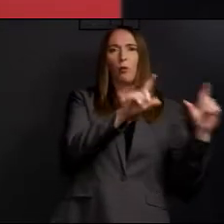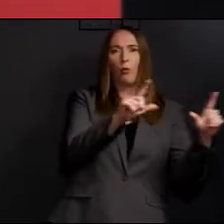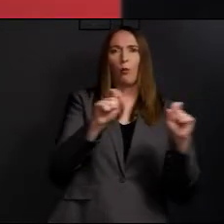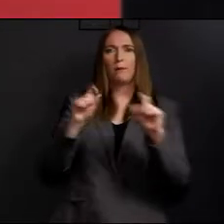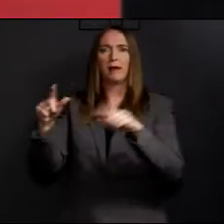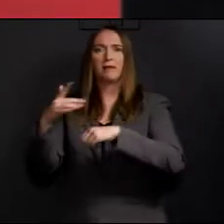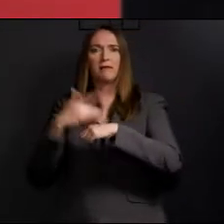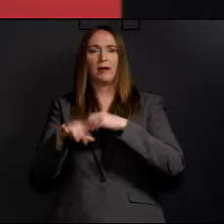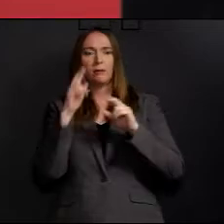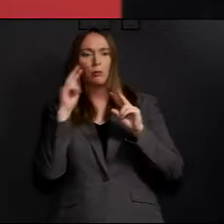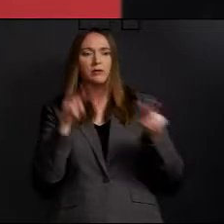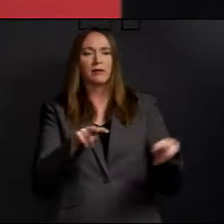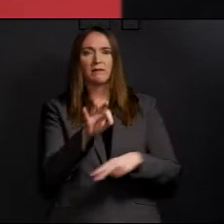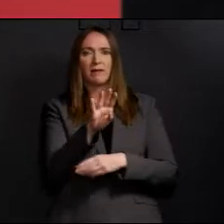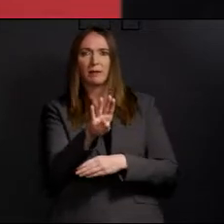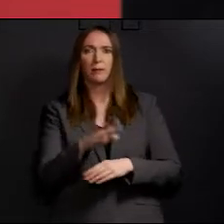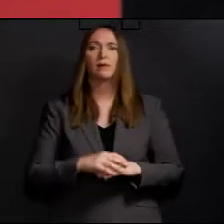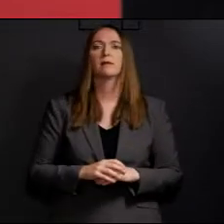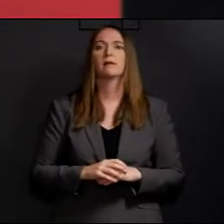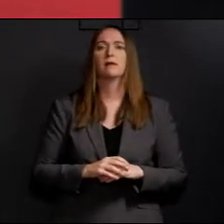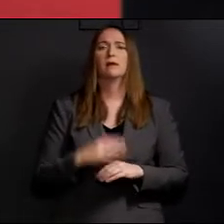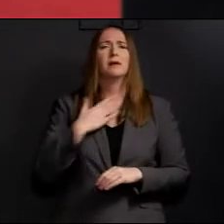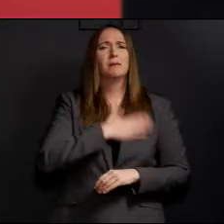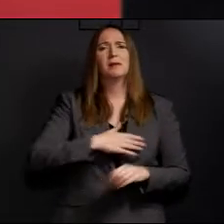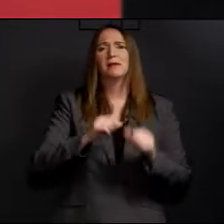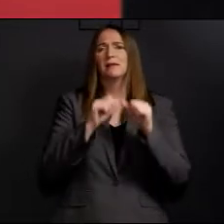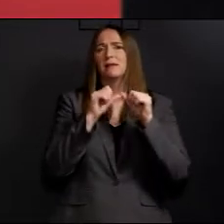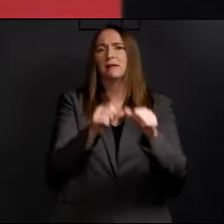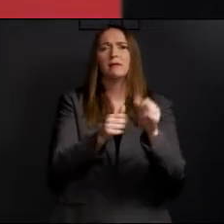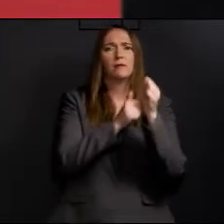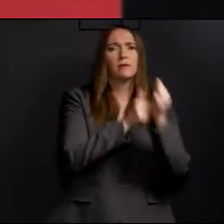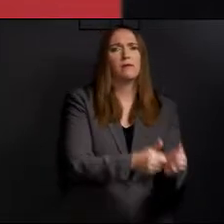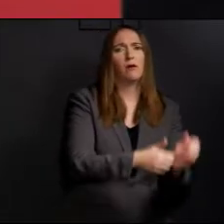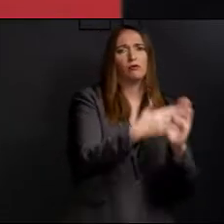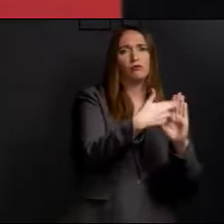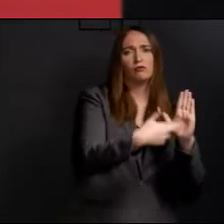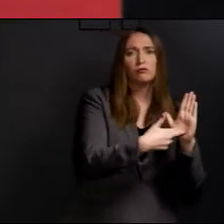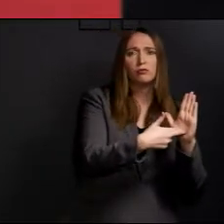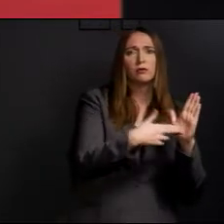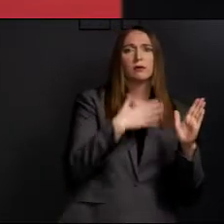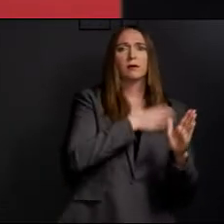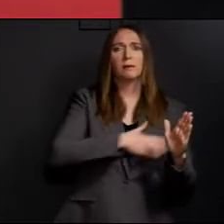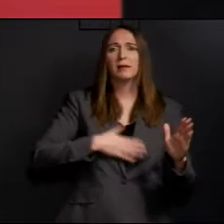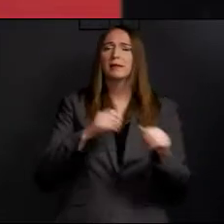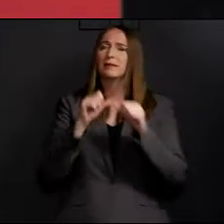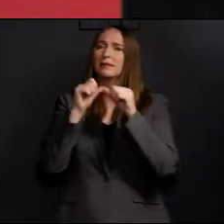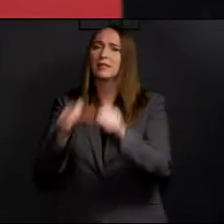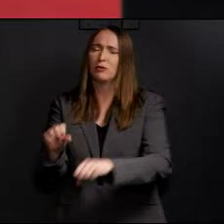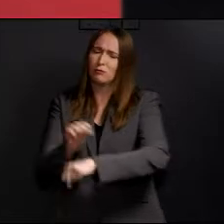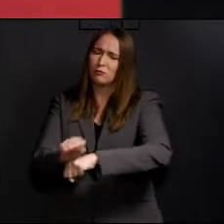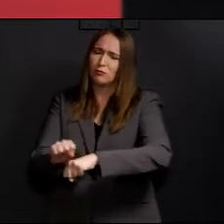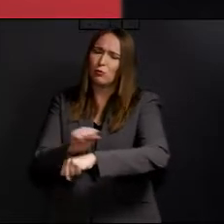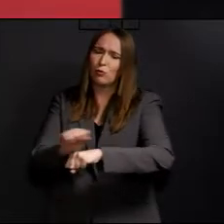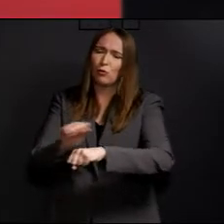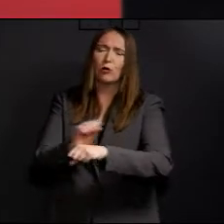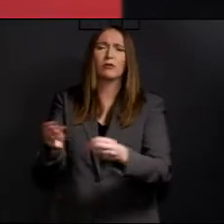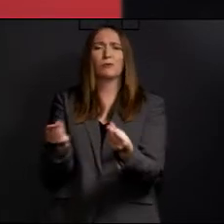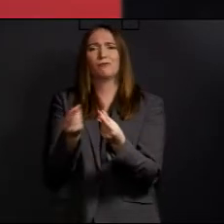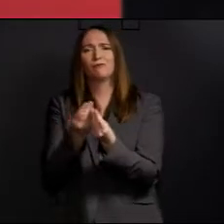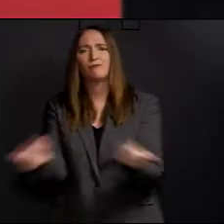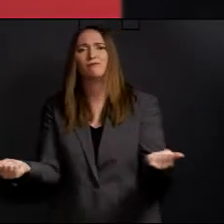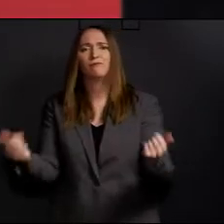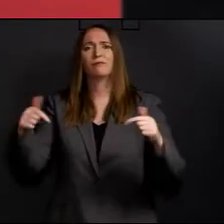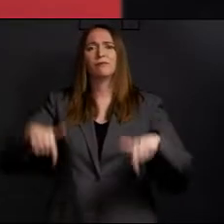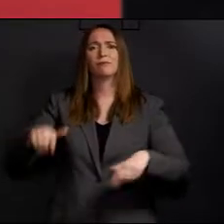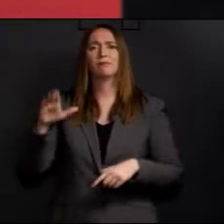Let's continue to be diligent, continue to work hard to help eradicate COVID-19. If you've